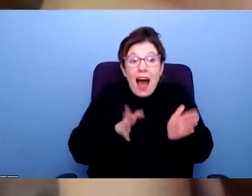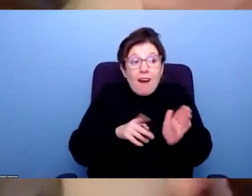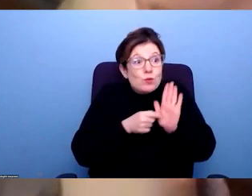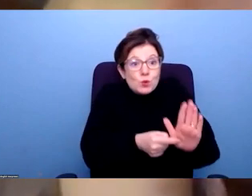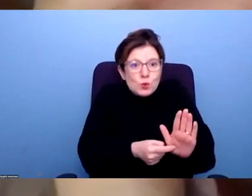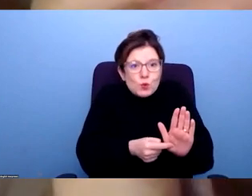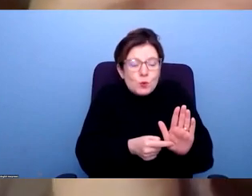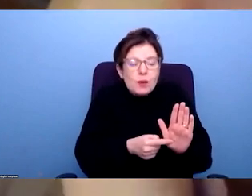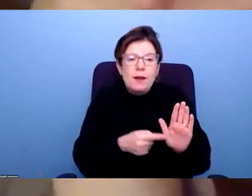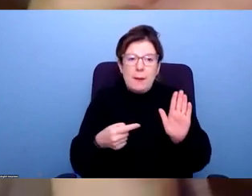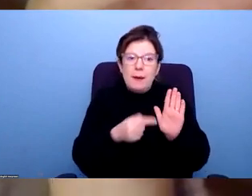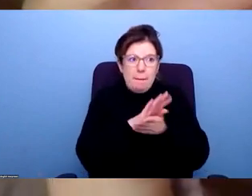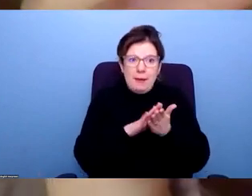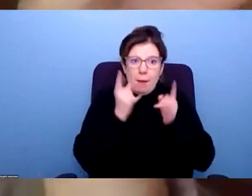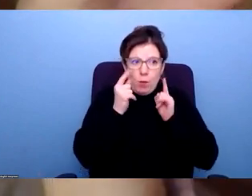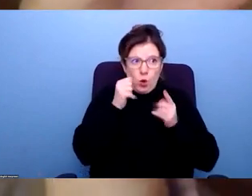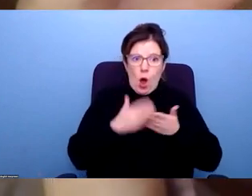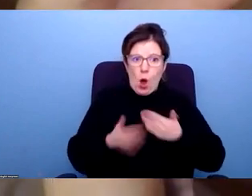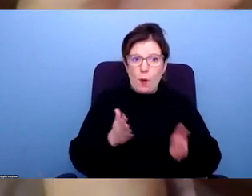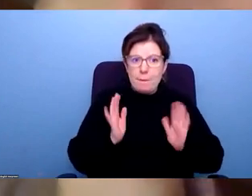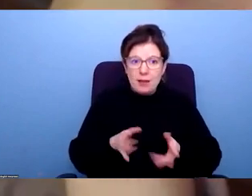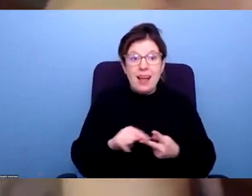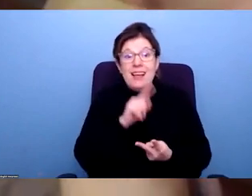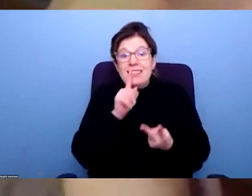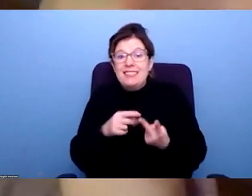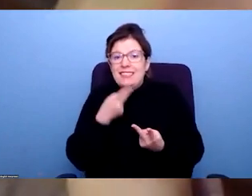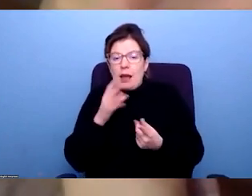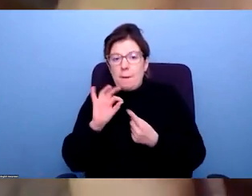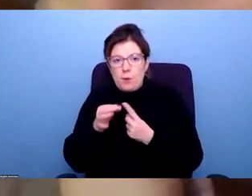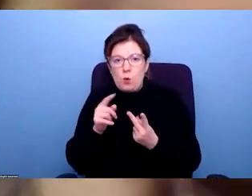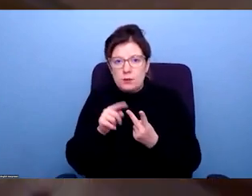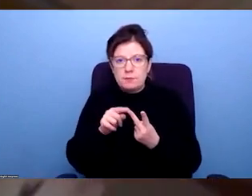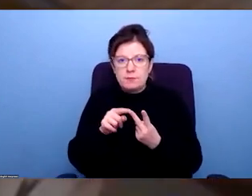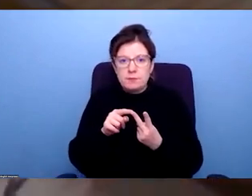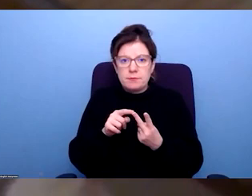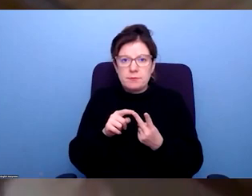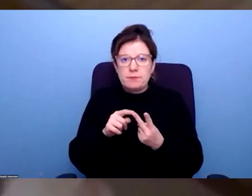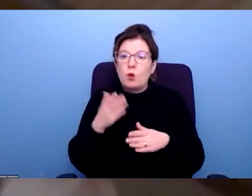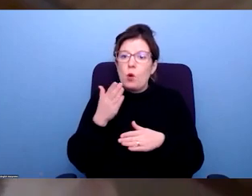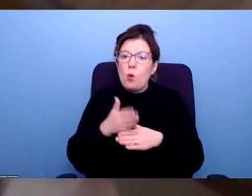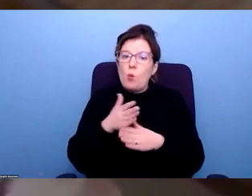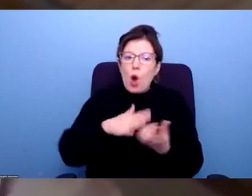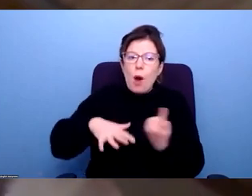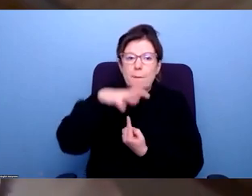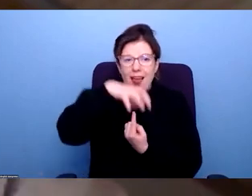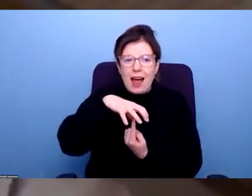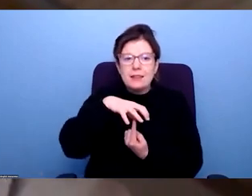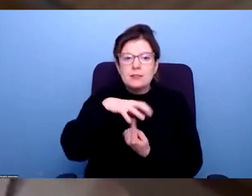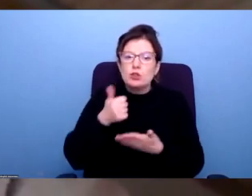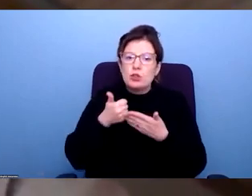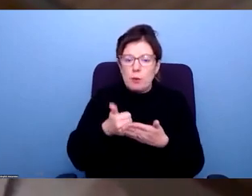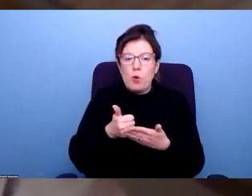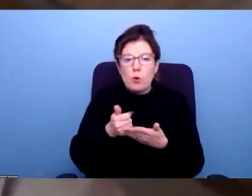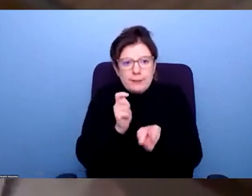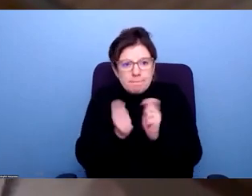But the second was around reforming how, how we provide workplace support and